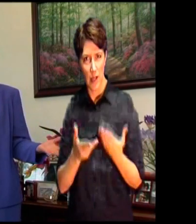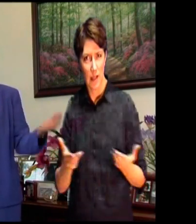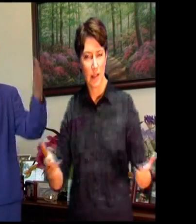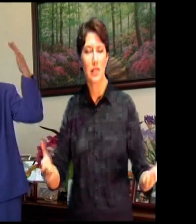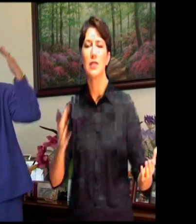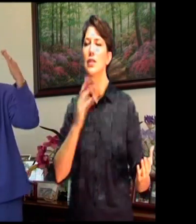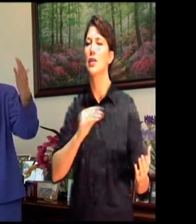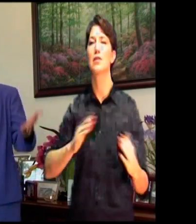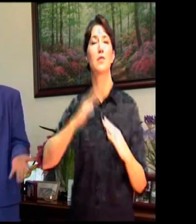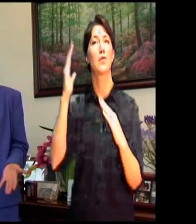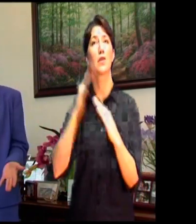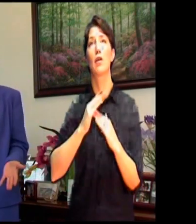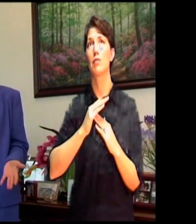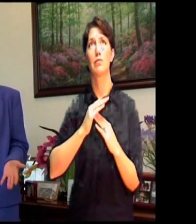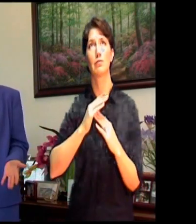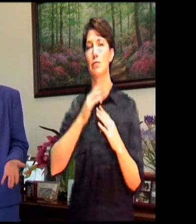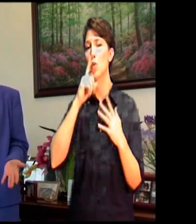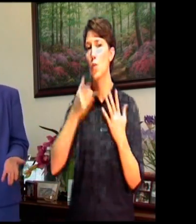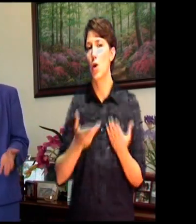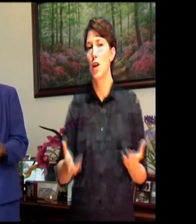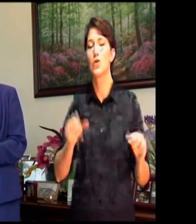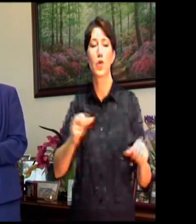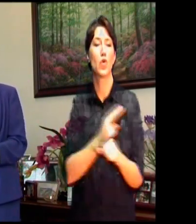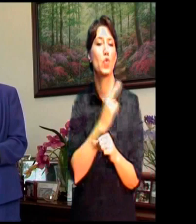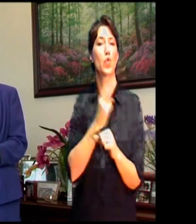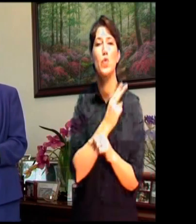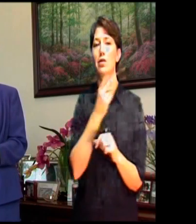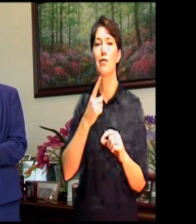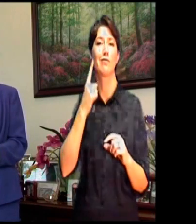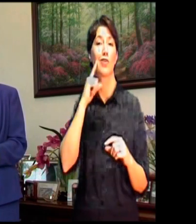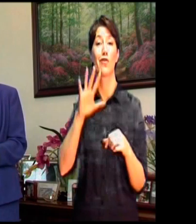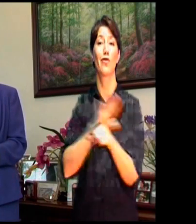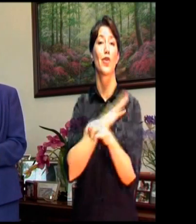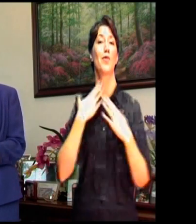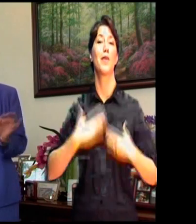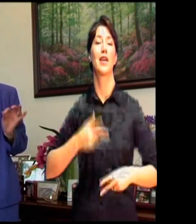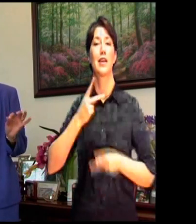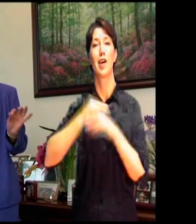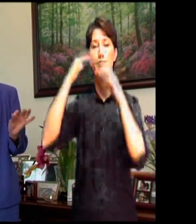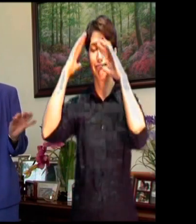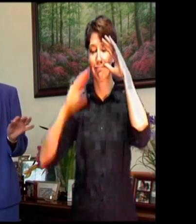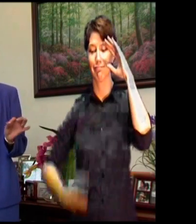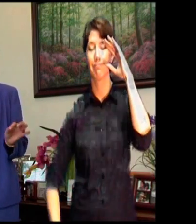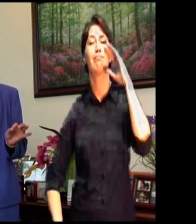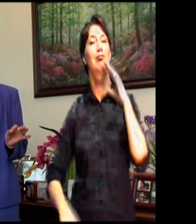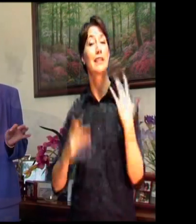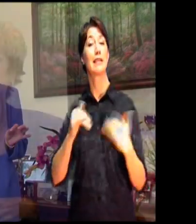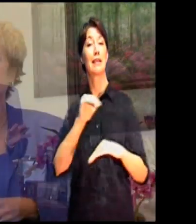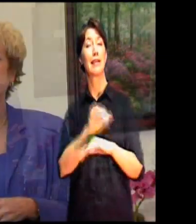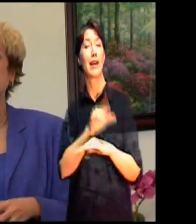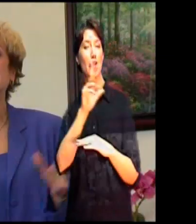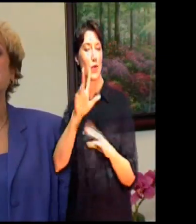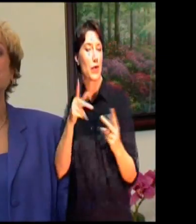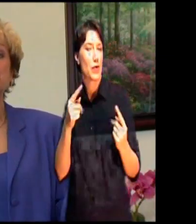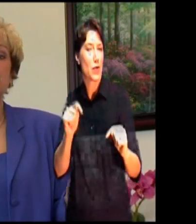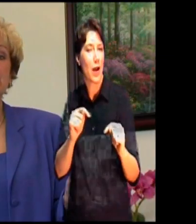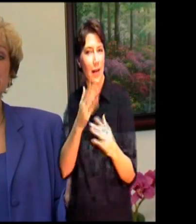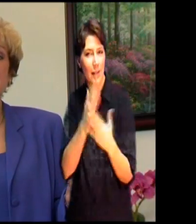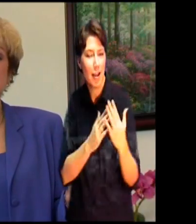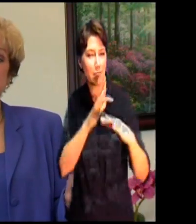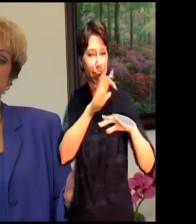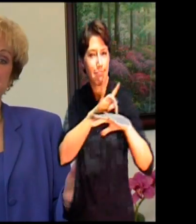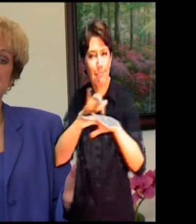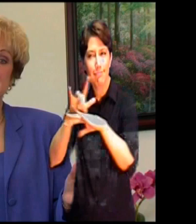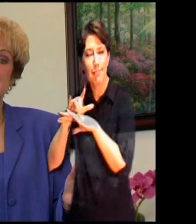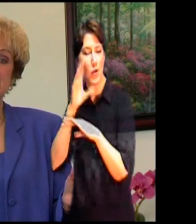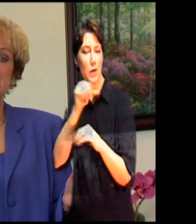of products from the top of your head to the bottom of your feet. And you're going to be able to experience the skin care this evening. And you're going to absolutely love it. Jaffra was created